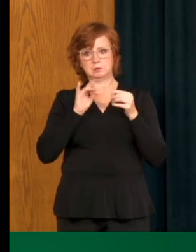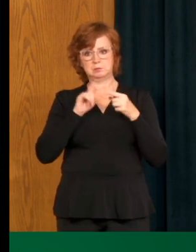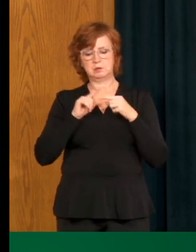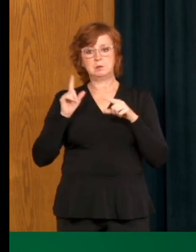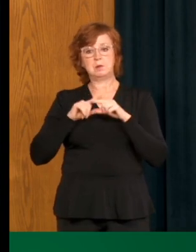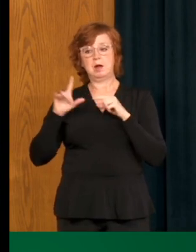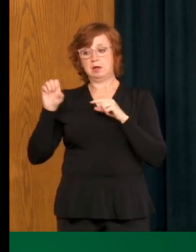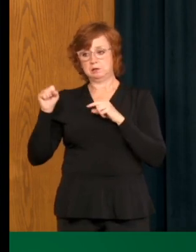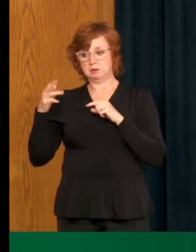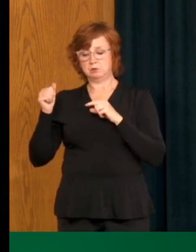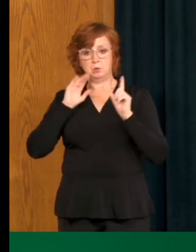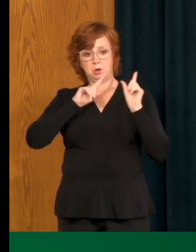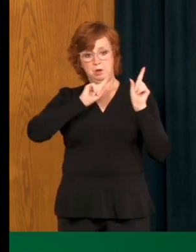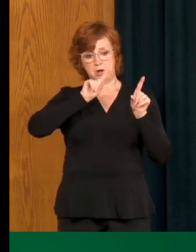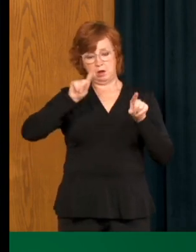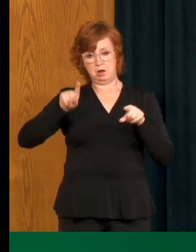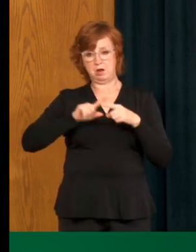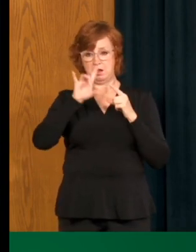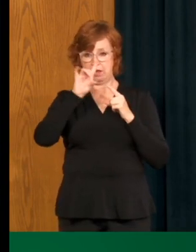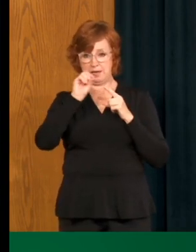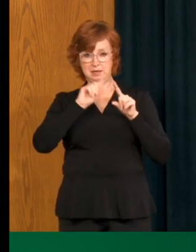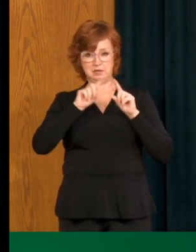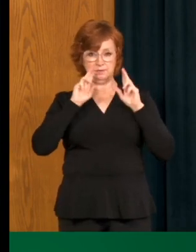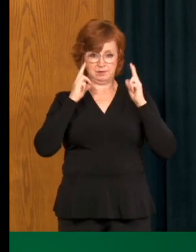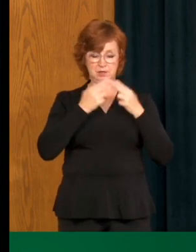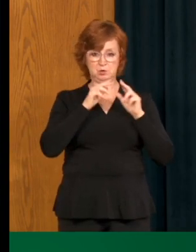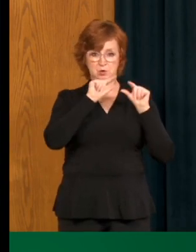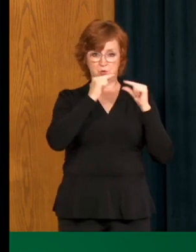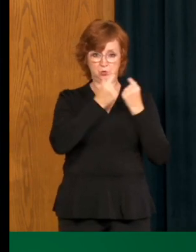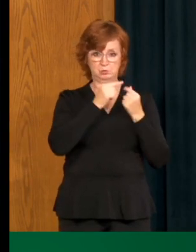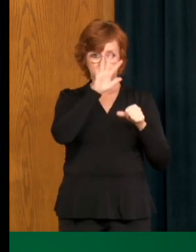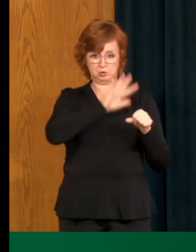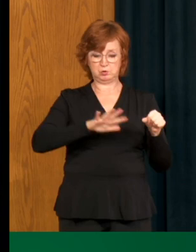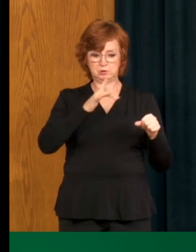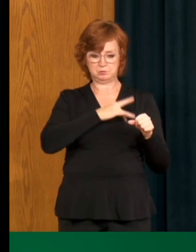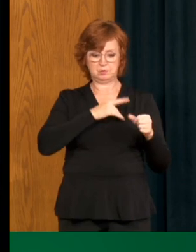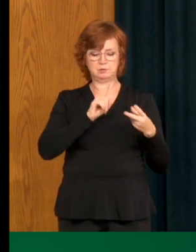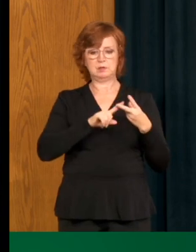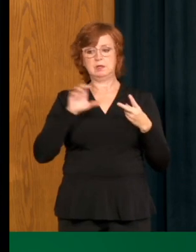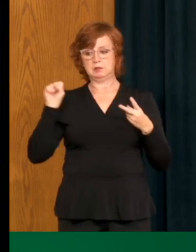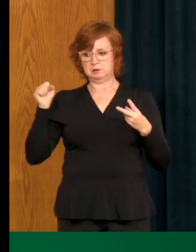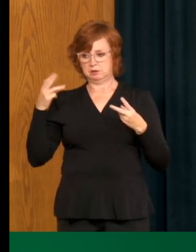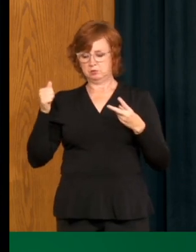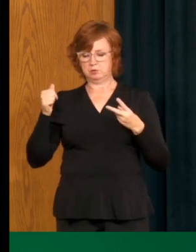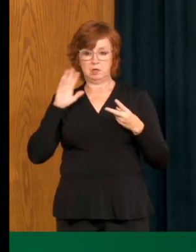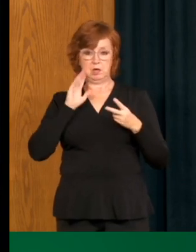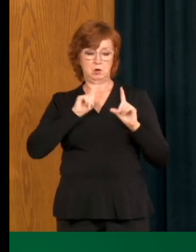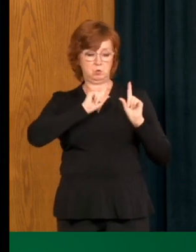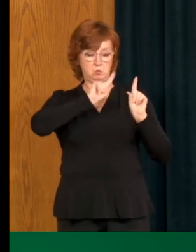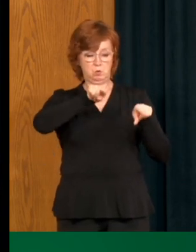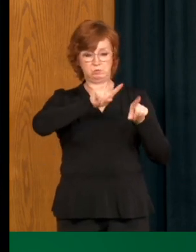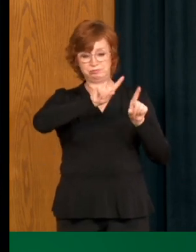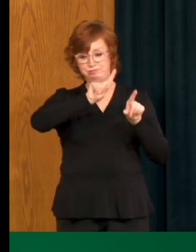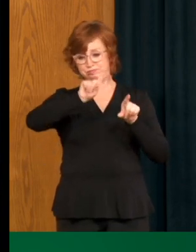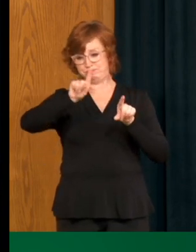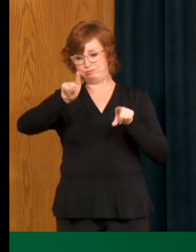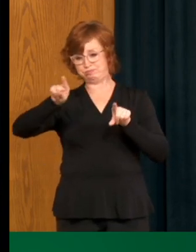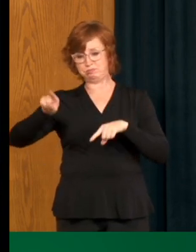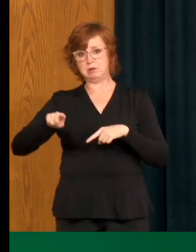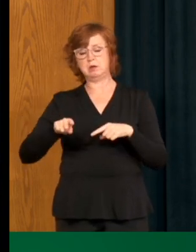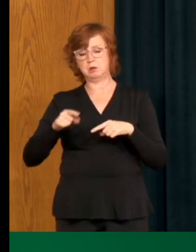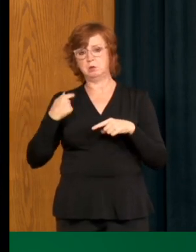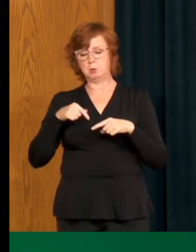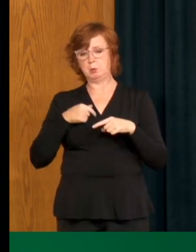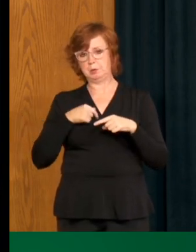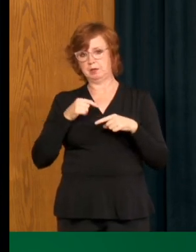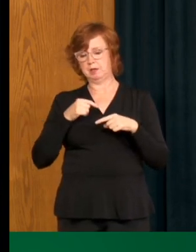of our Hutterite communities in the province in the coming days. The outreach by the Saskatchewan Health Authority. We are there to work with our